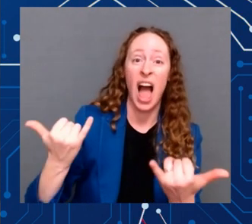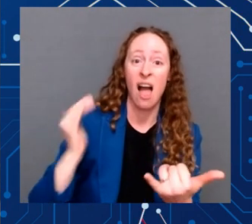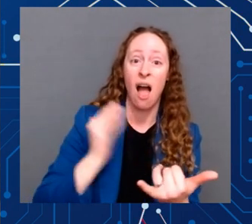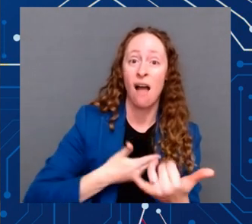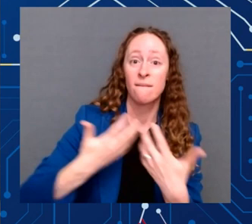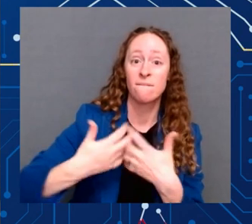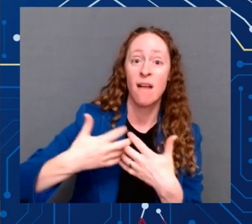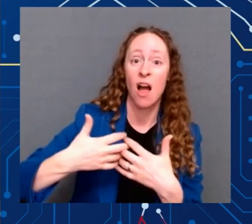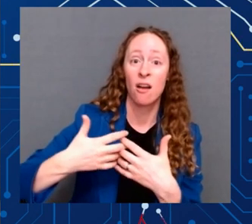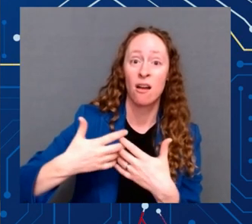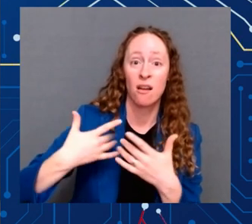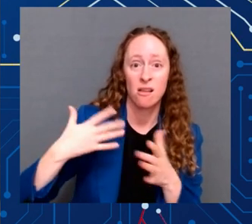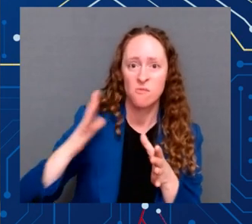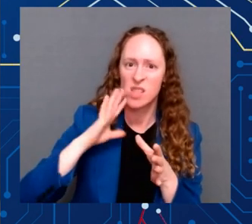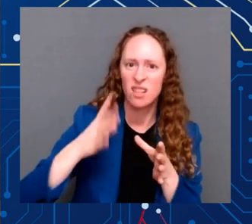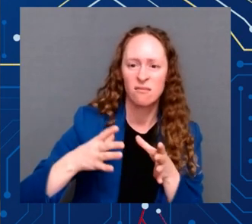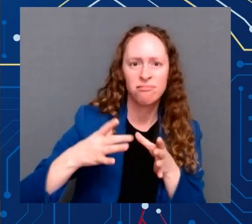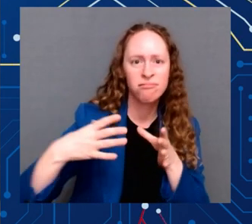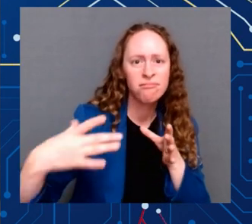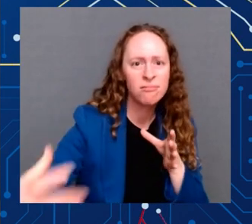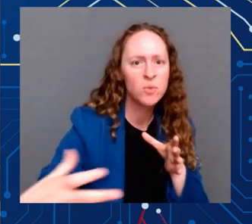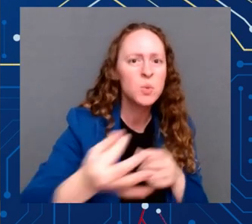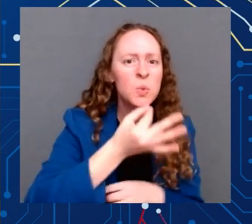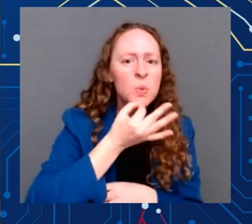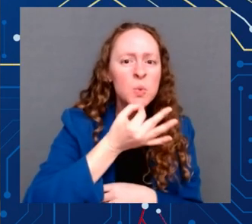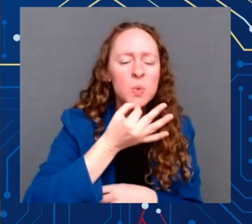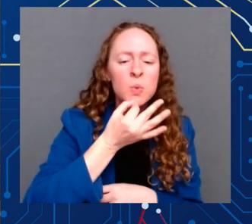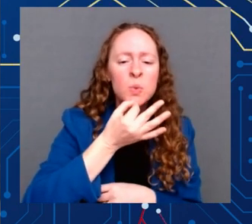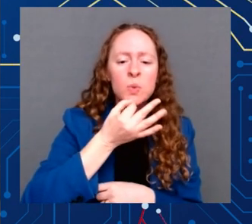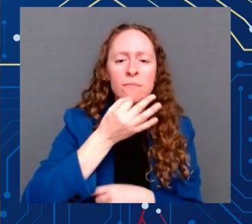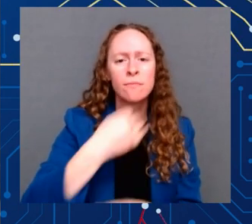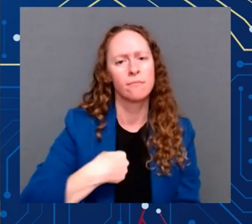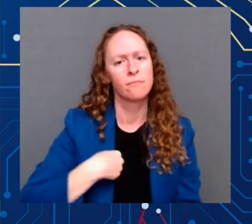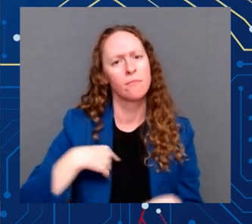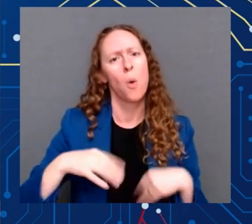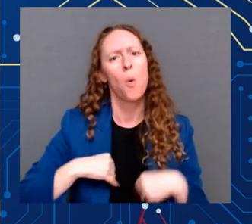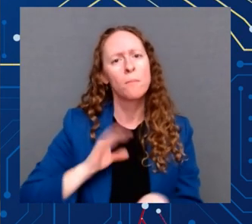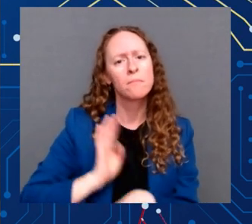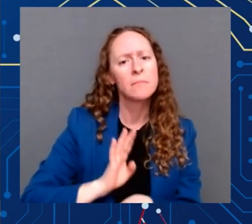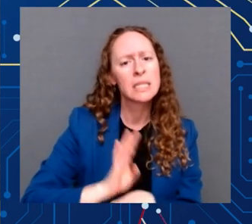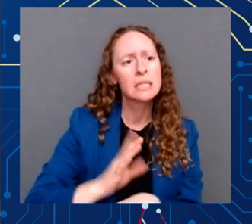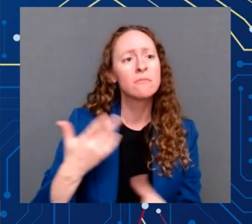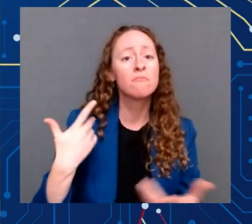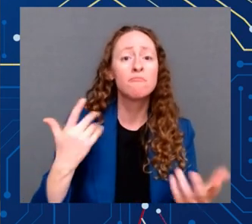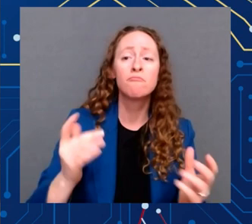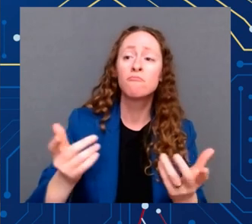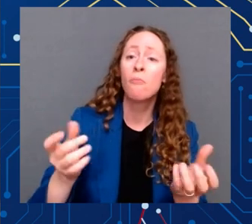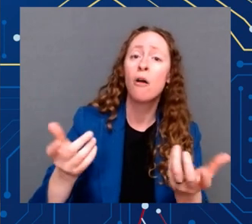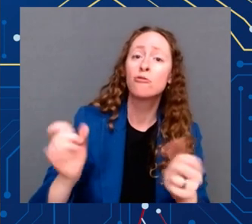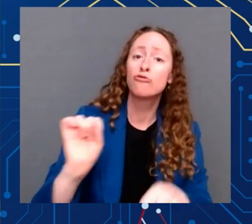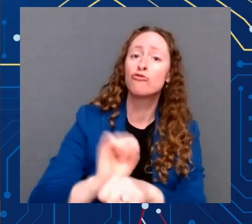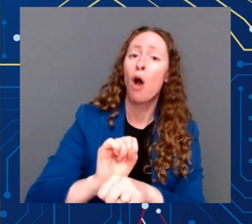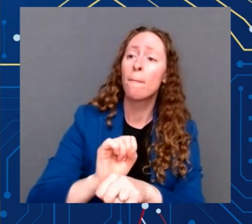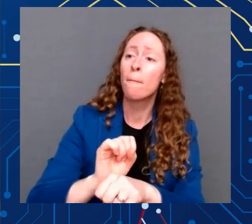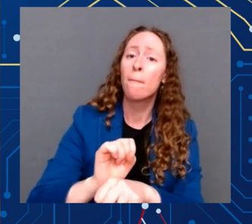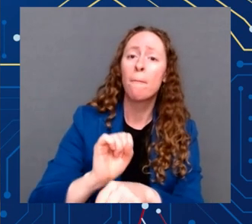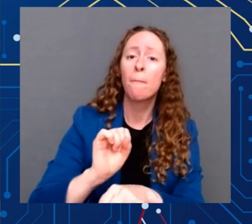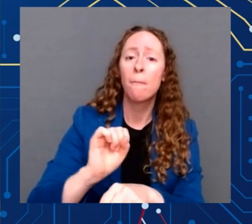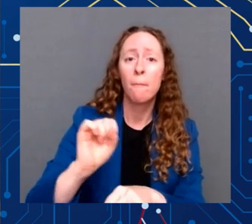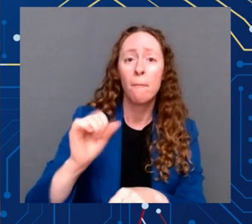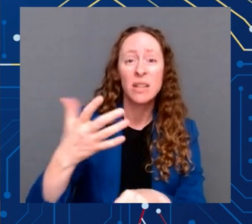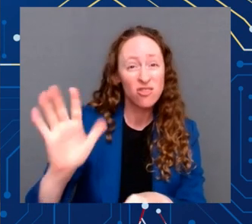to give my fellow Americans more than just a job. I want to give them an opportunity to lead our economy's transition to clean